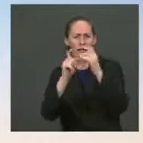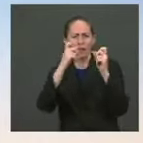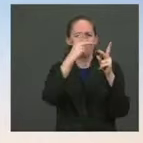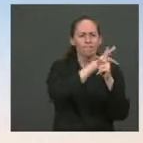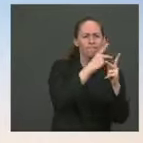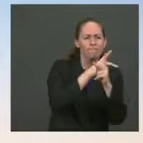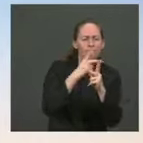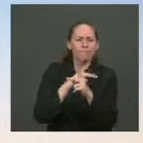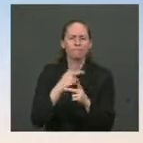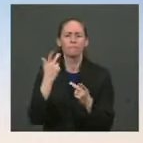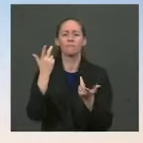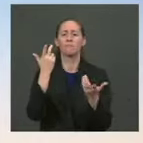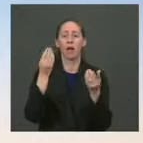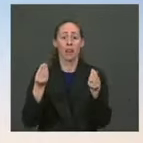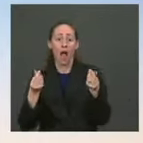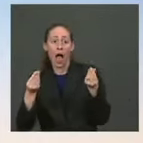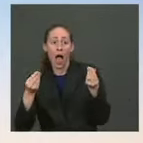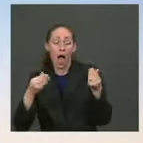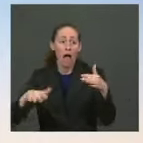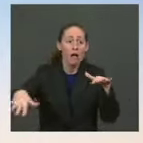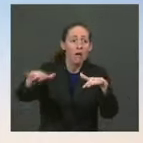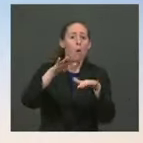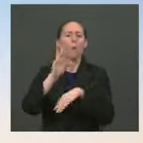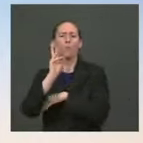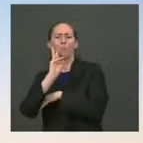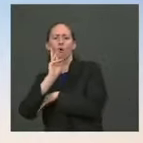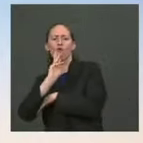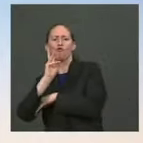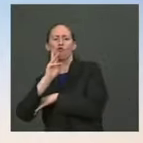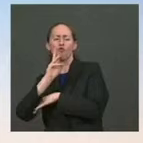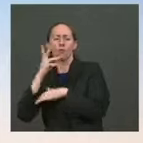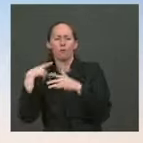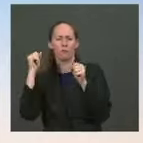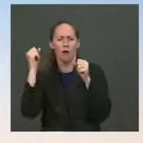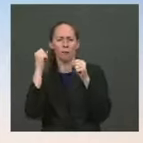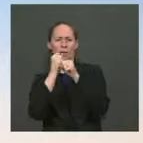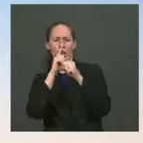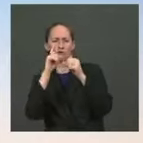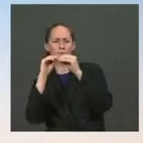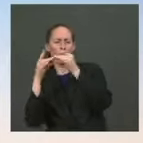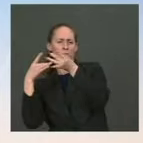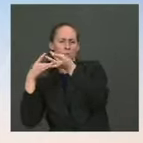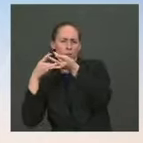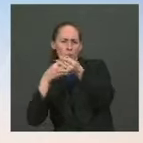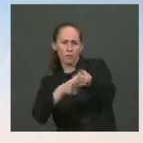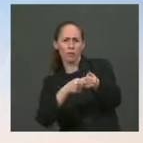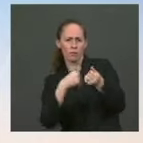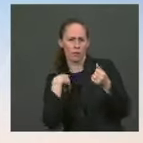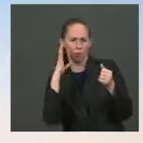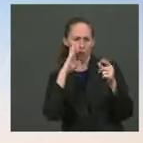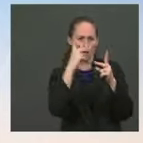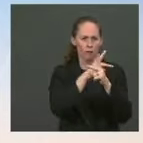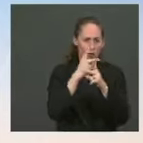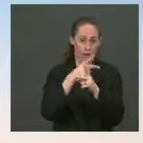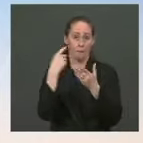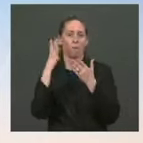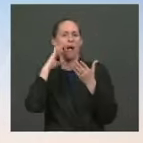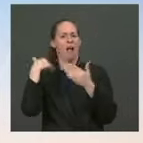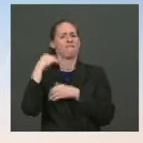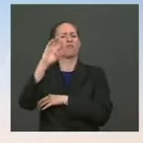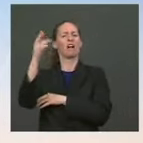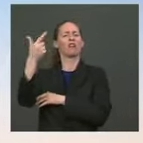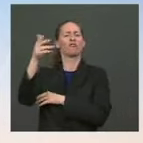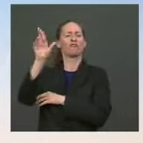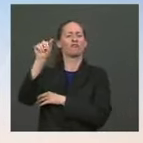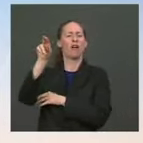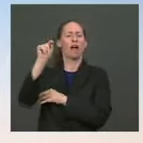of entry, and launch the first round of expanded port infrastructure grants. Outdated infrastructure has real costs for